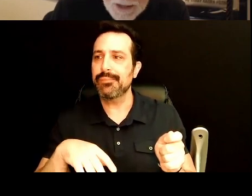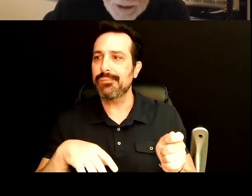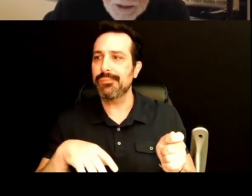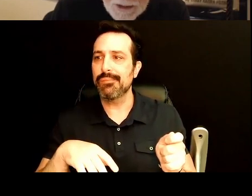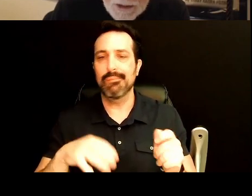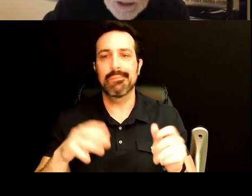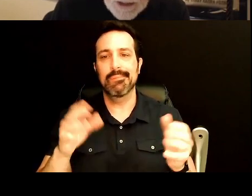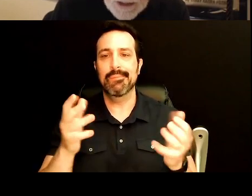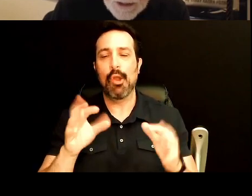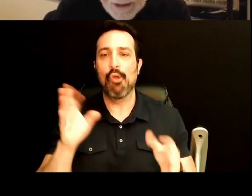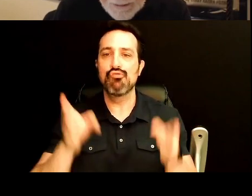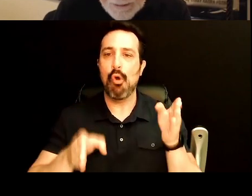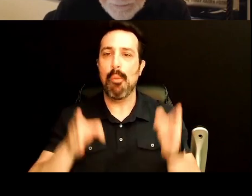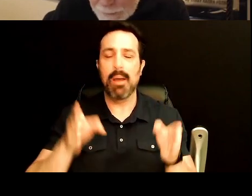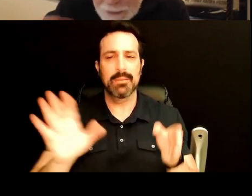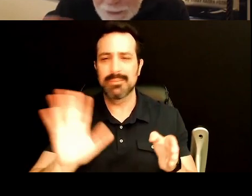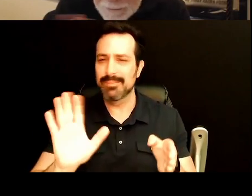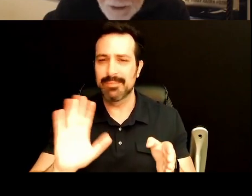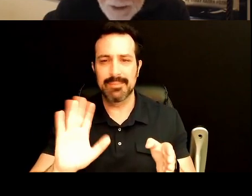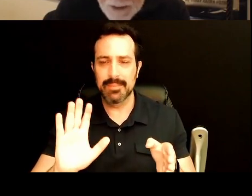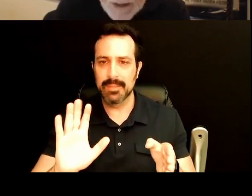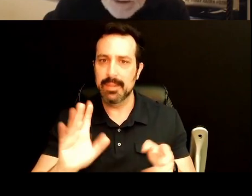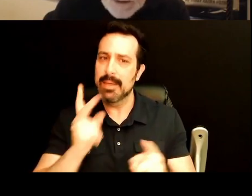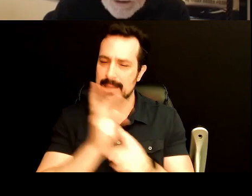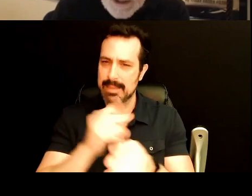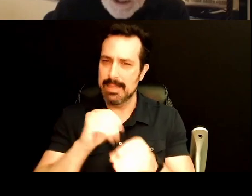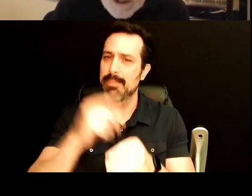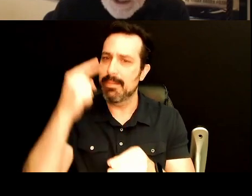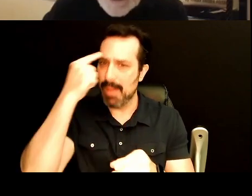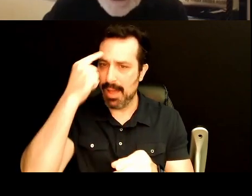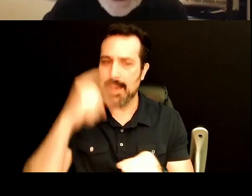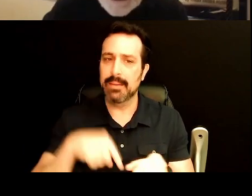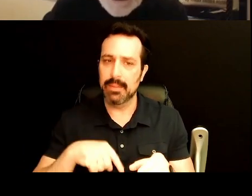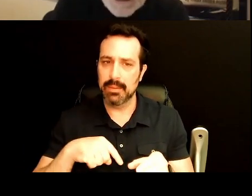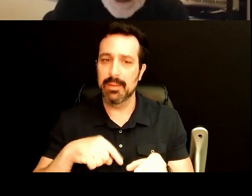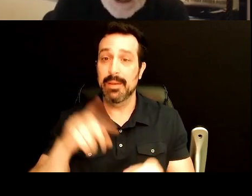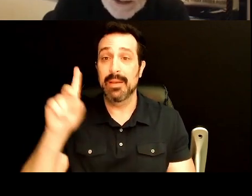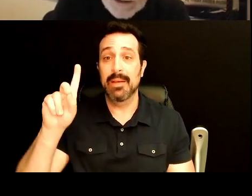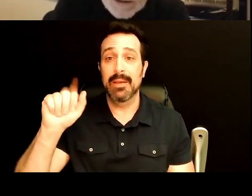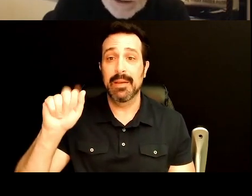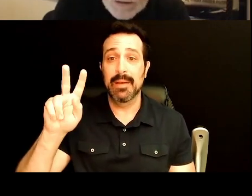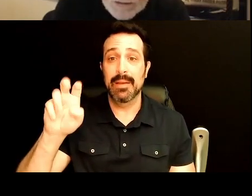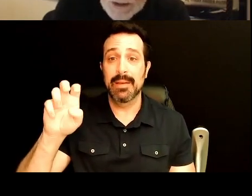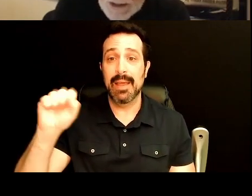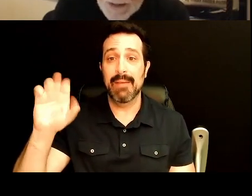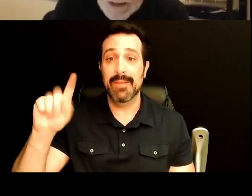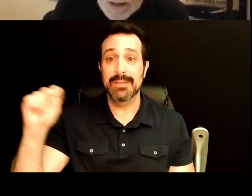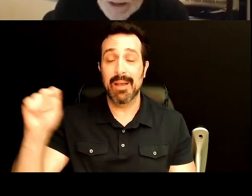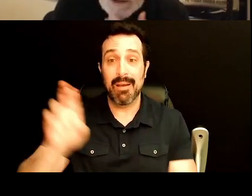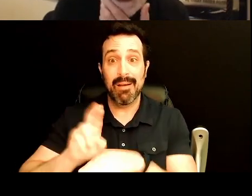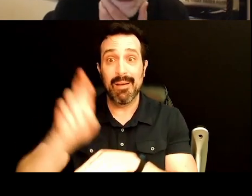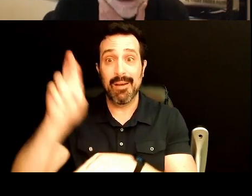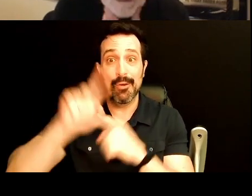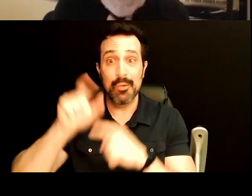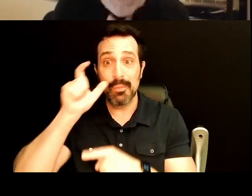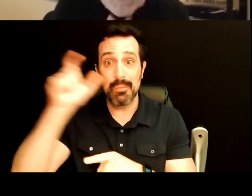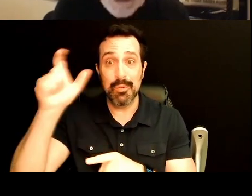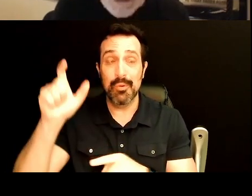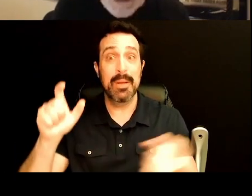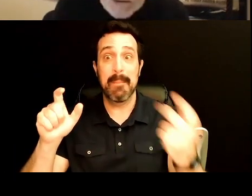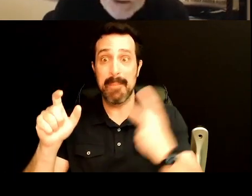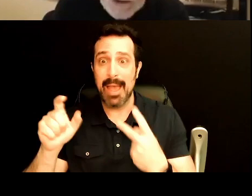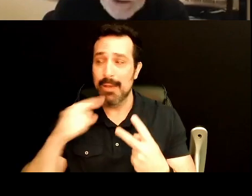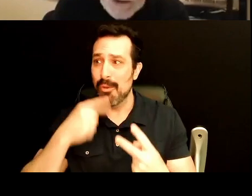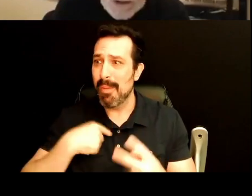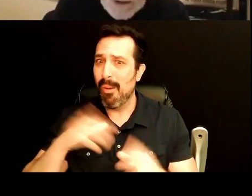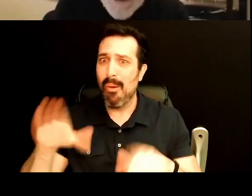just robots. Okay, you really need to keep that in mind. When Dave Scott went to the moon, he said, Jim, was, when he got back, he told me, said, Jim, I was